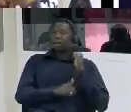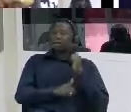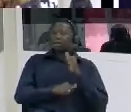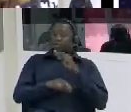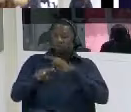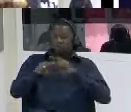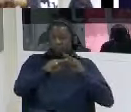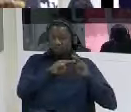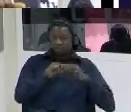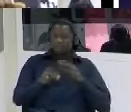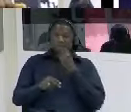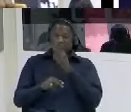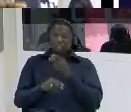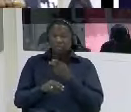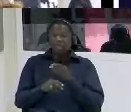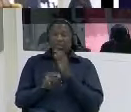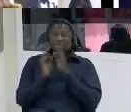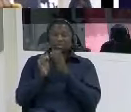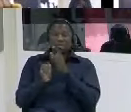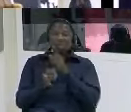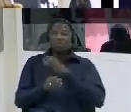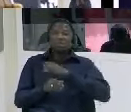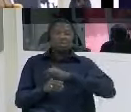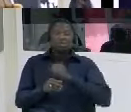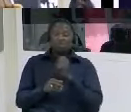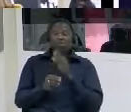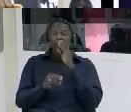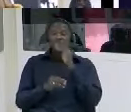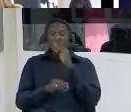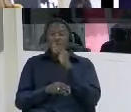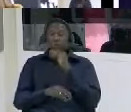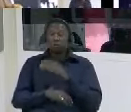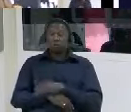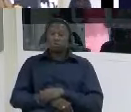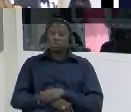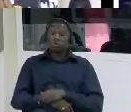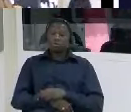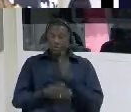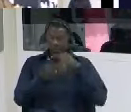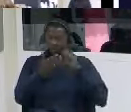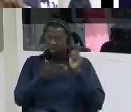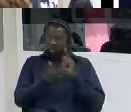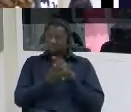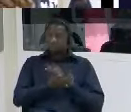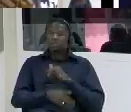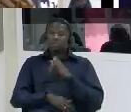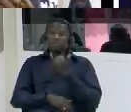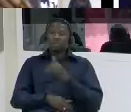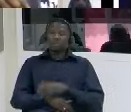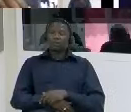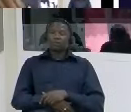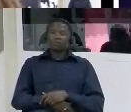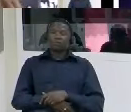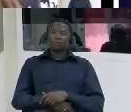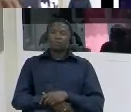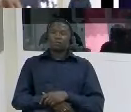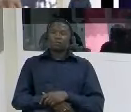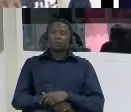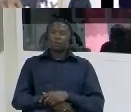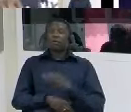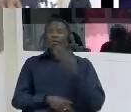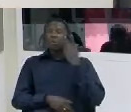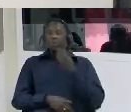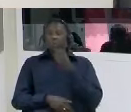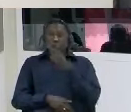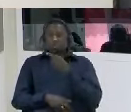told them that you were not being compliant is that correct yes okay um when you just